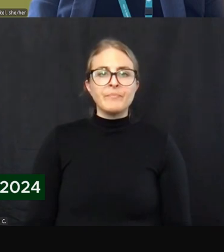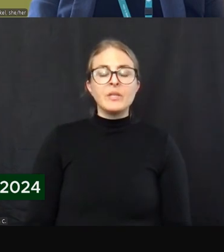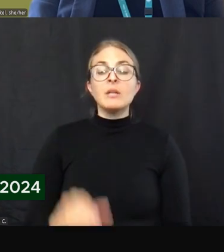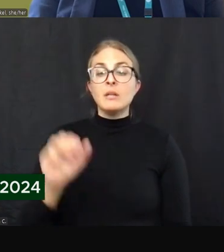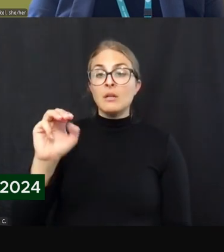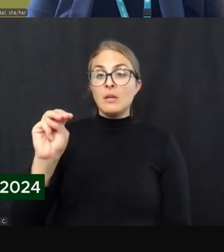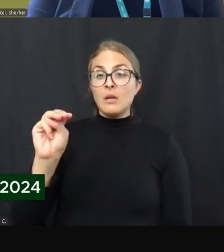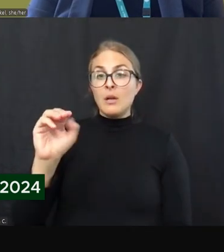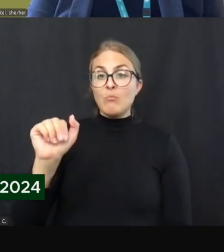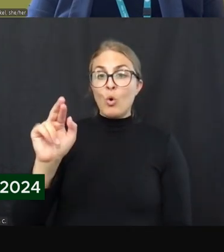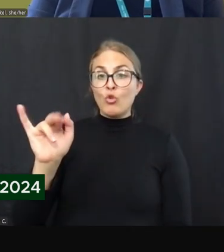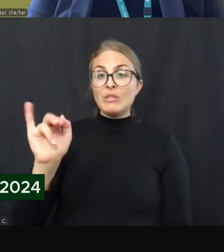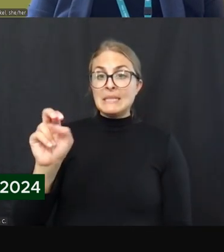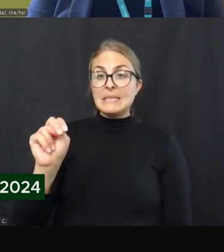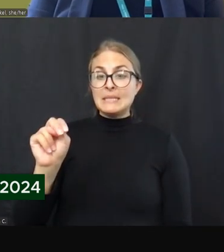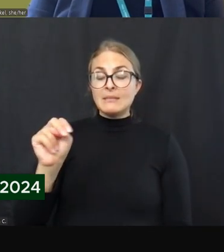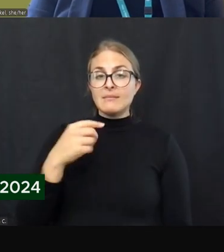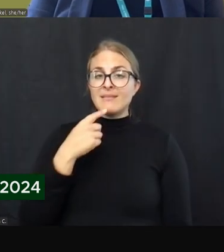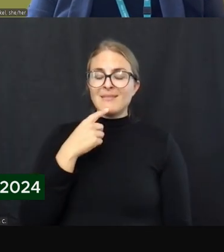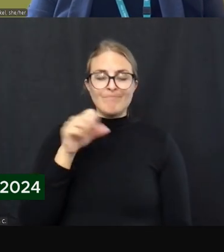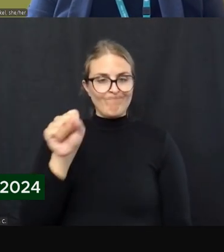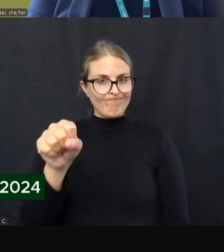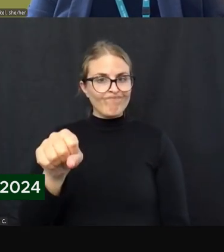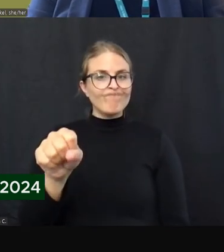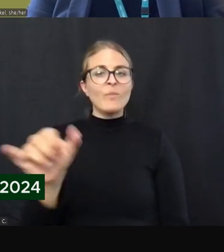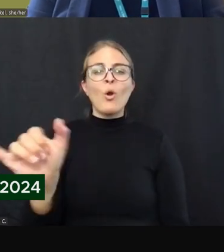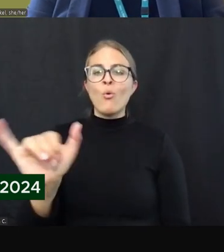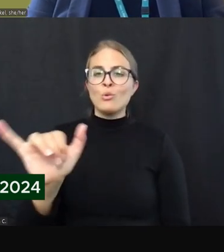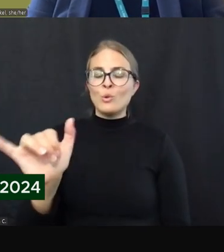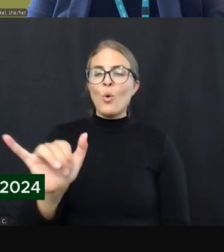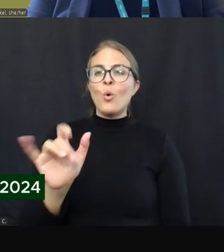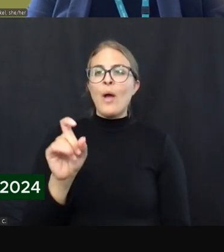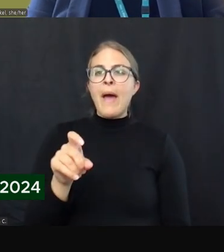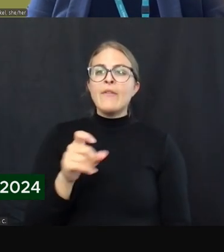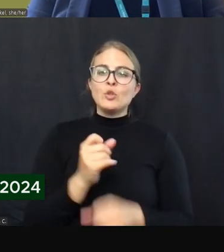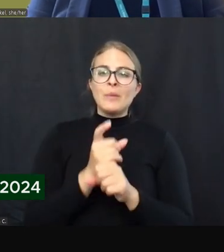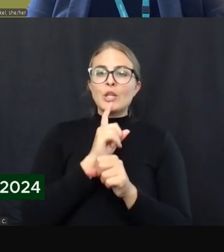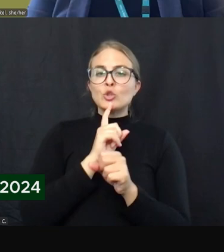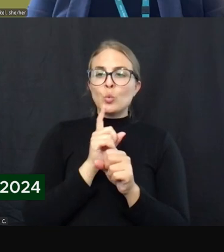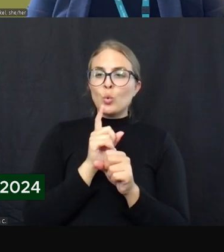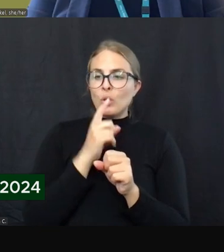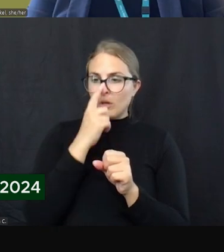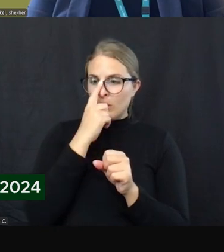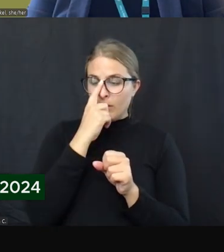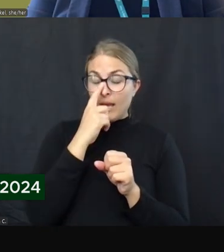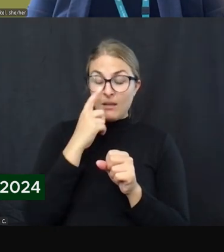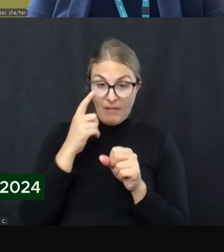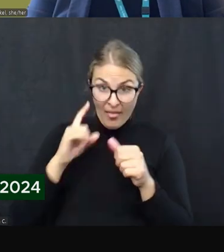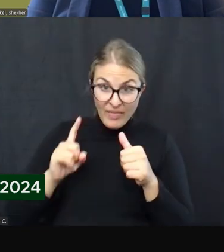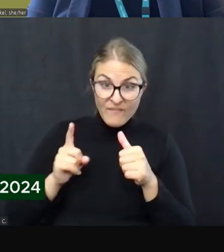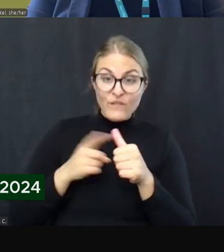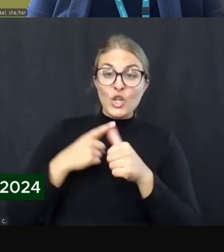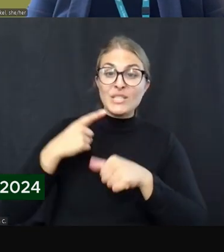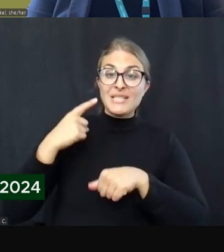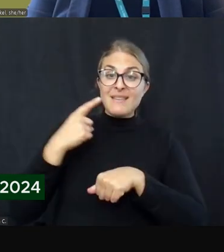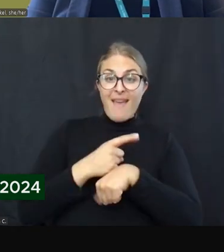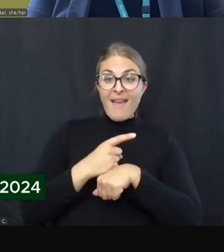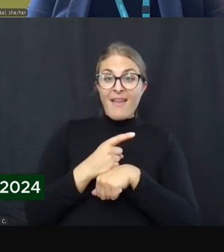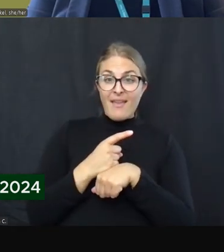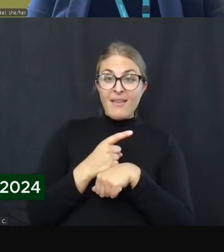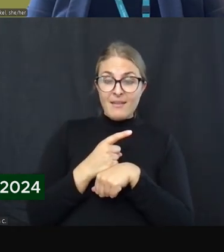also have to make sure that opening the door on the first day is not the end of